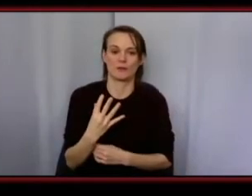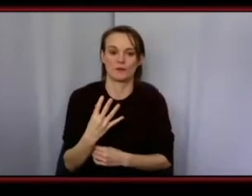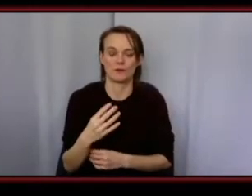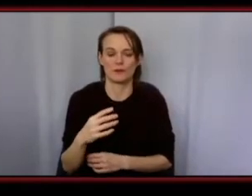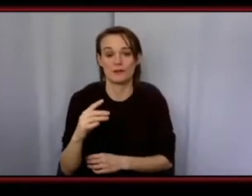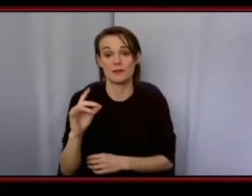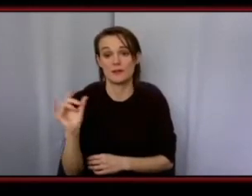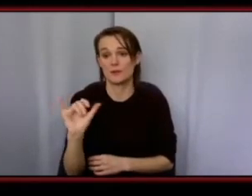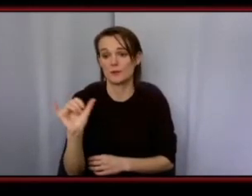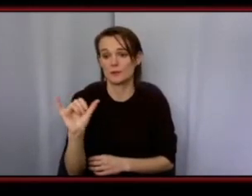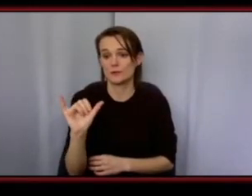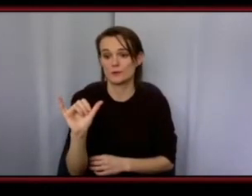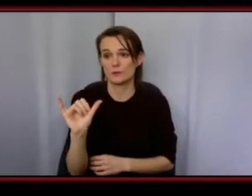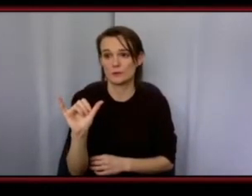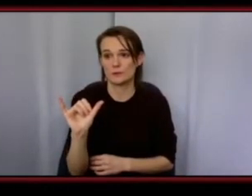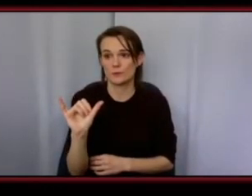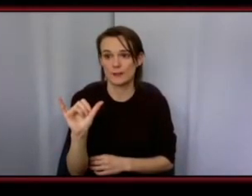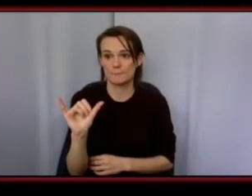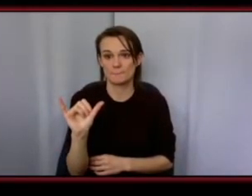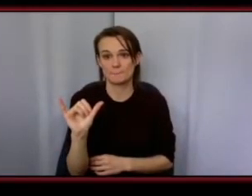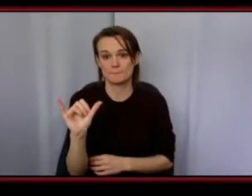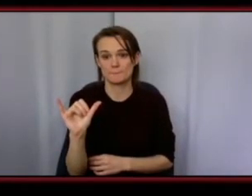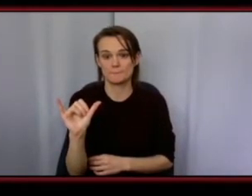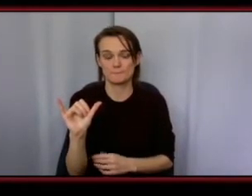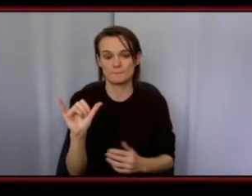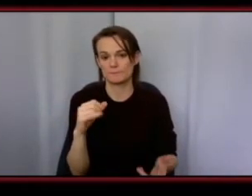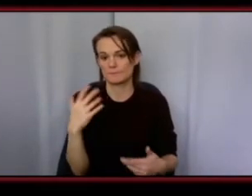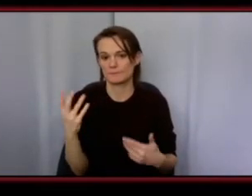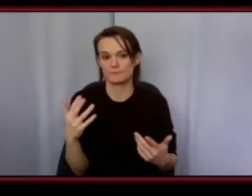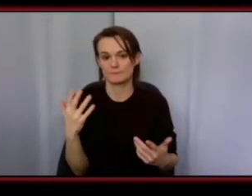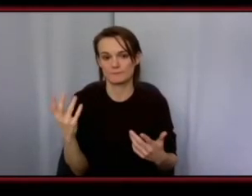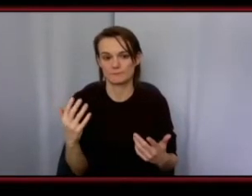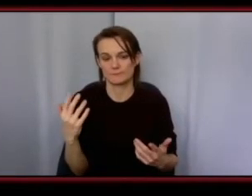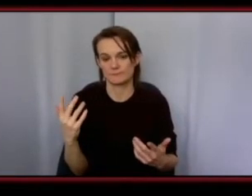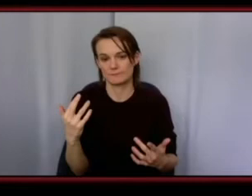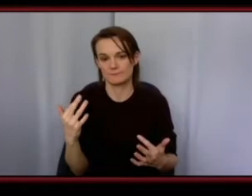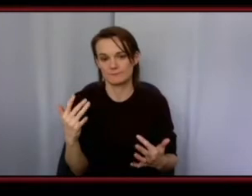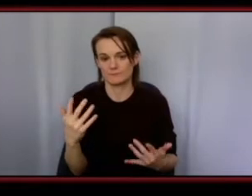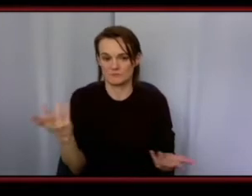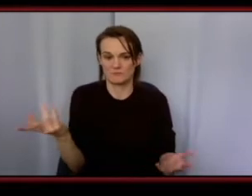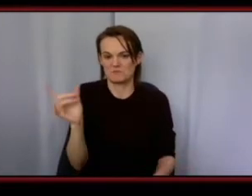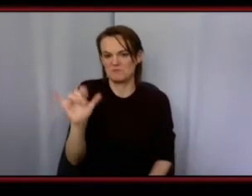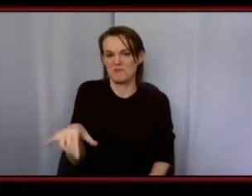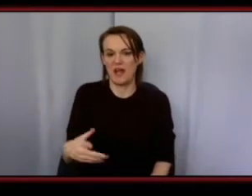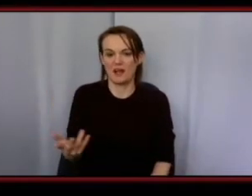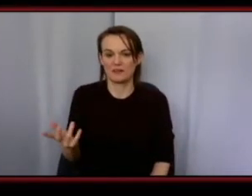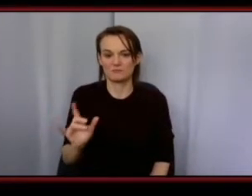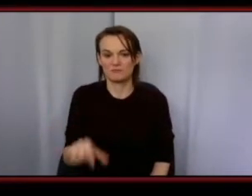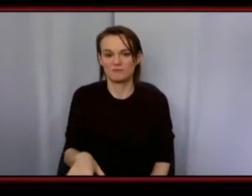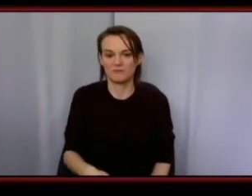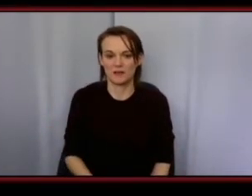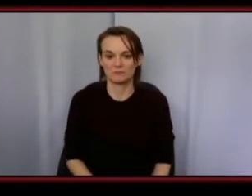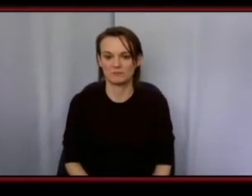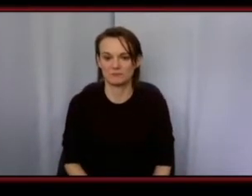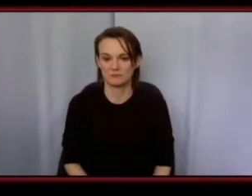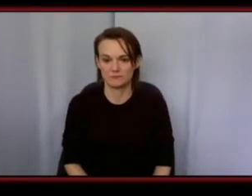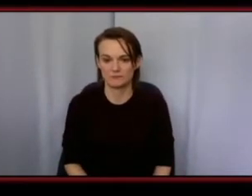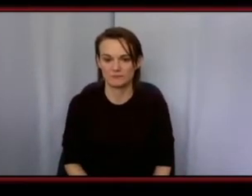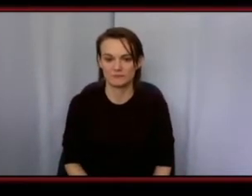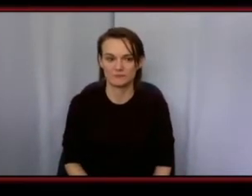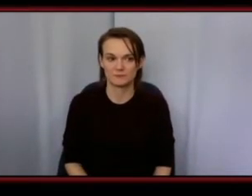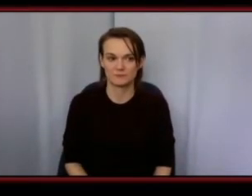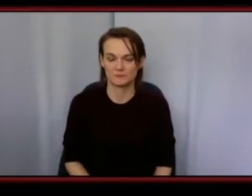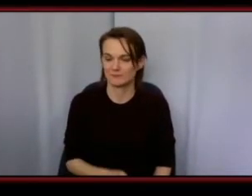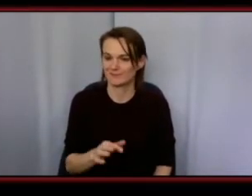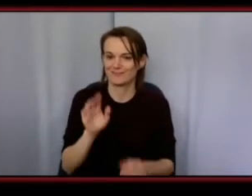um just uh what i say yeah yeah that's um sums it up that's